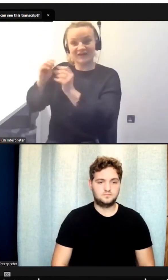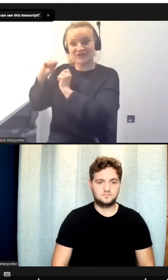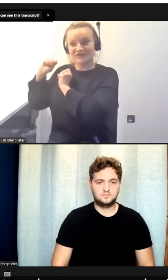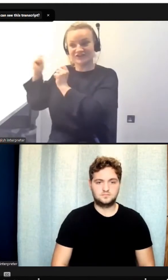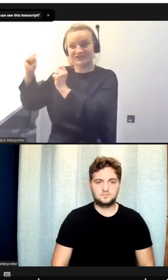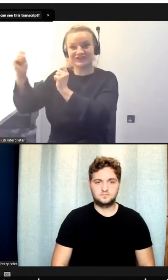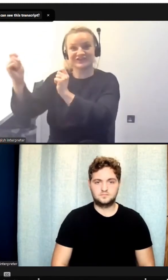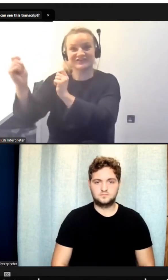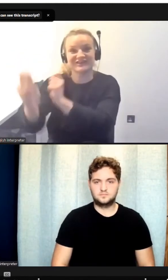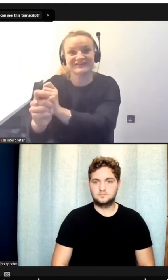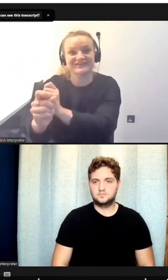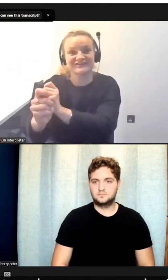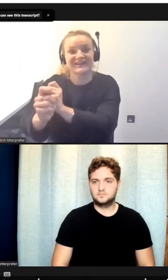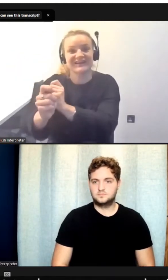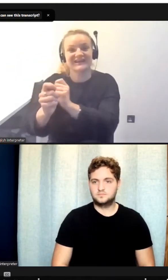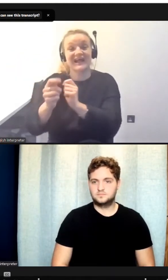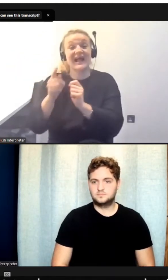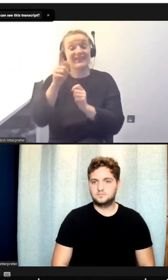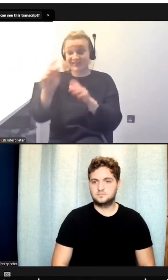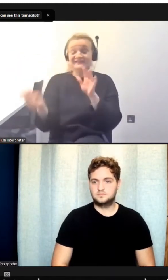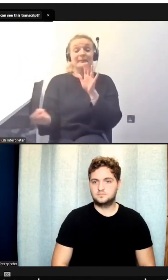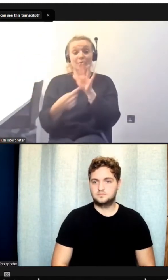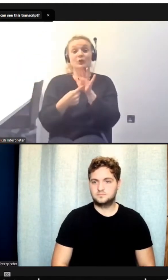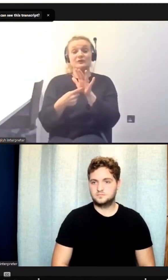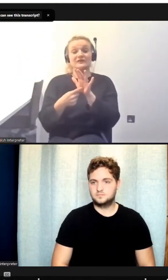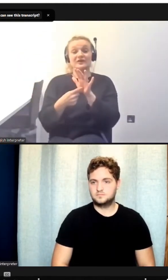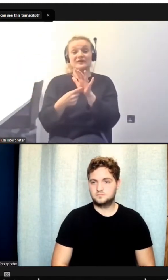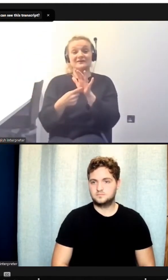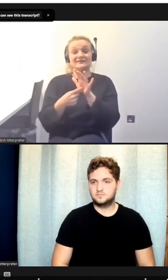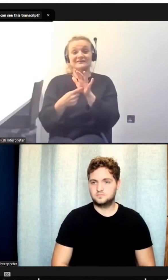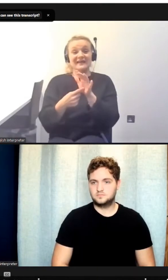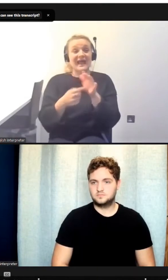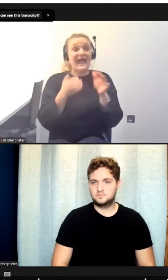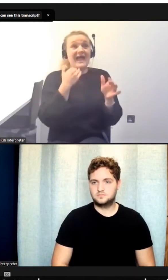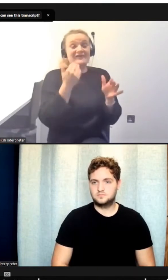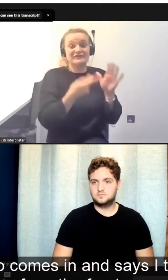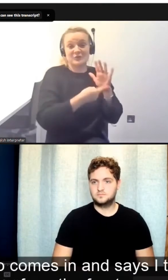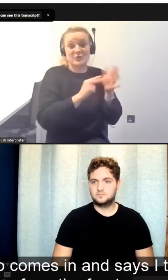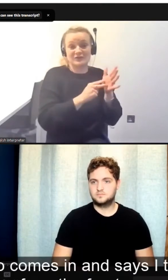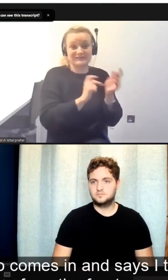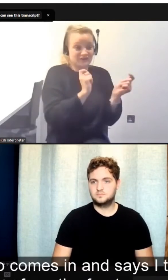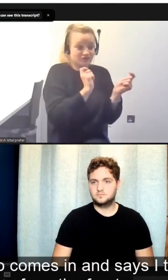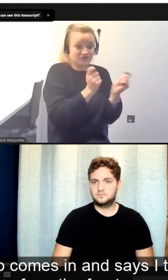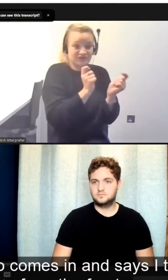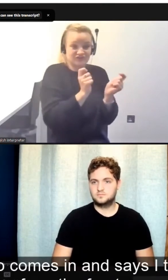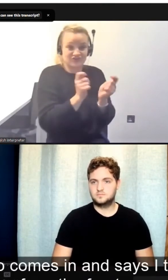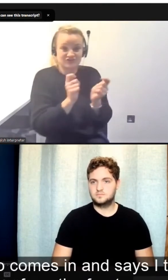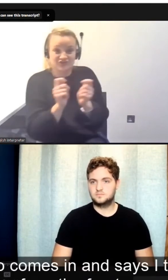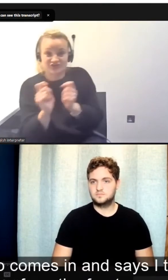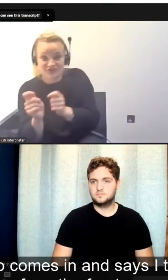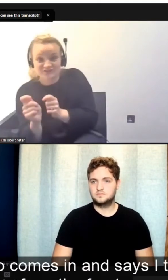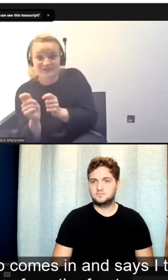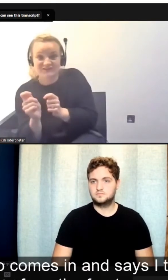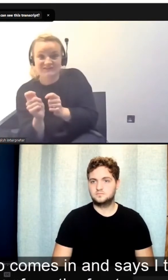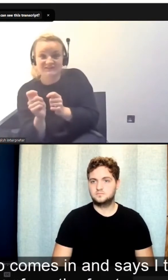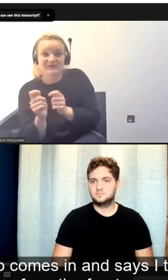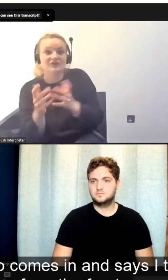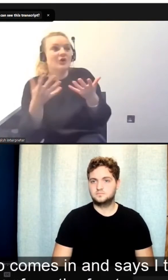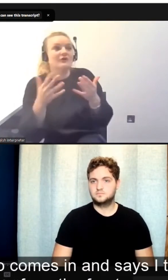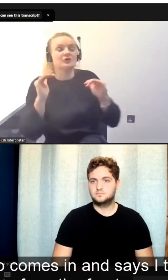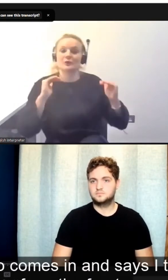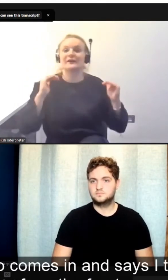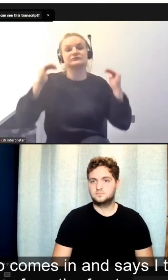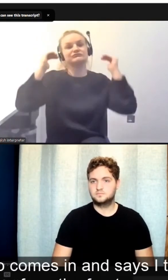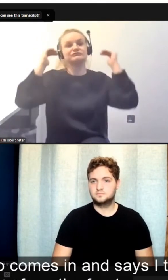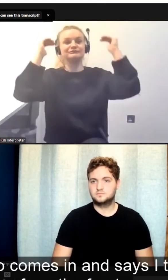importantly, it changes in every organization. So if you get a chief executive